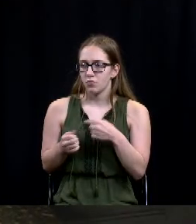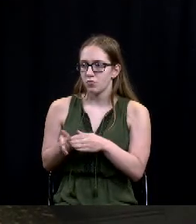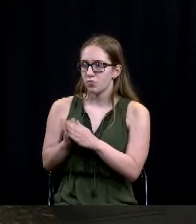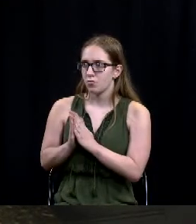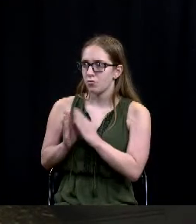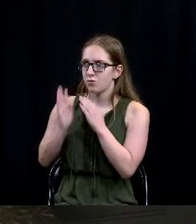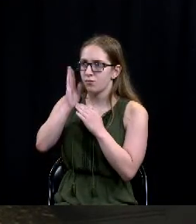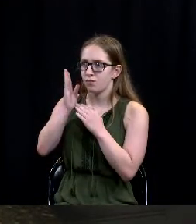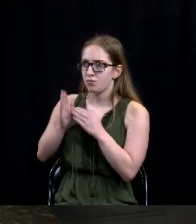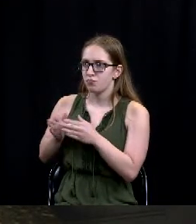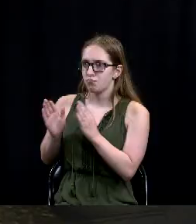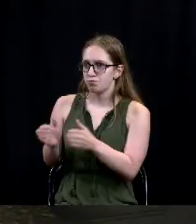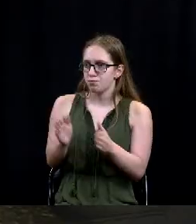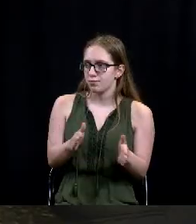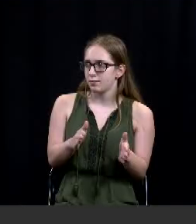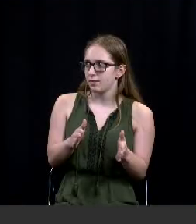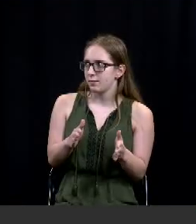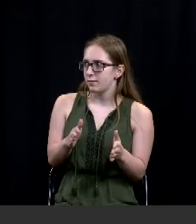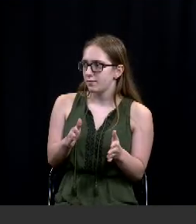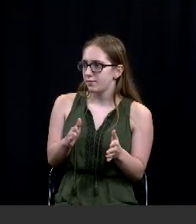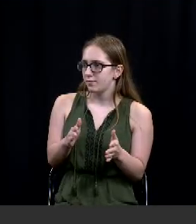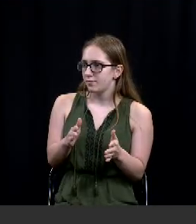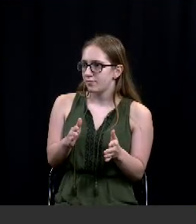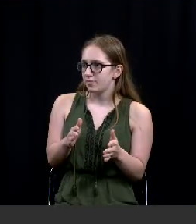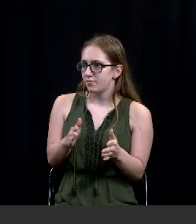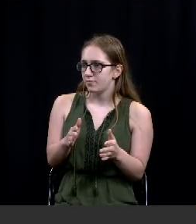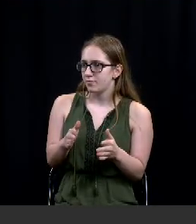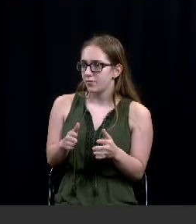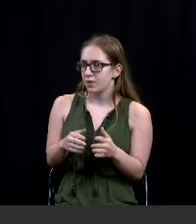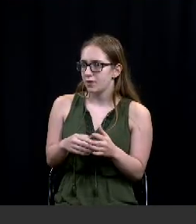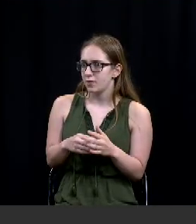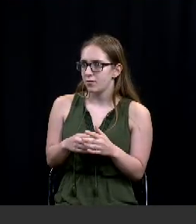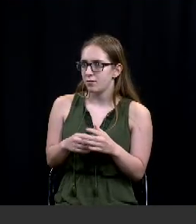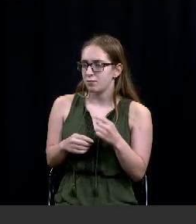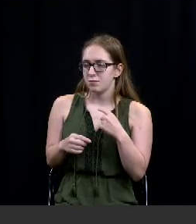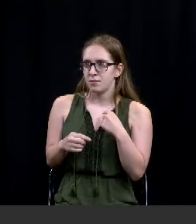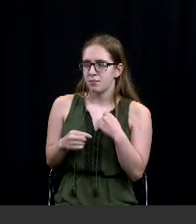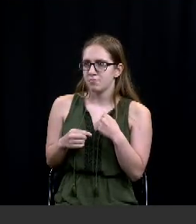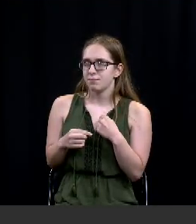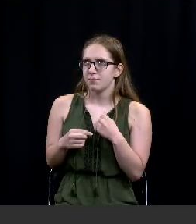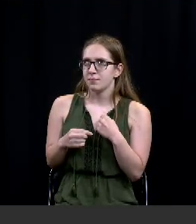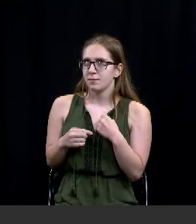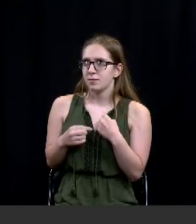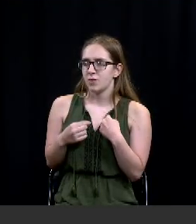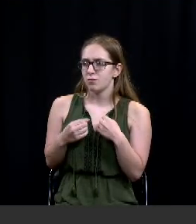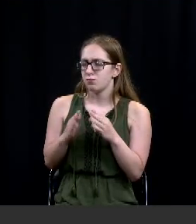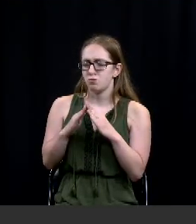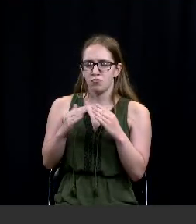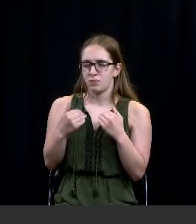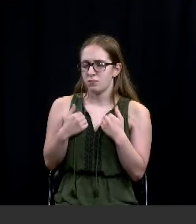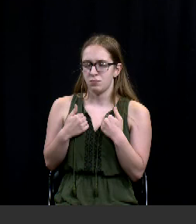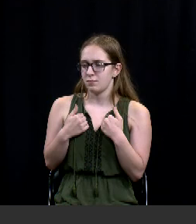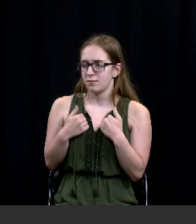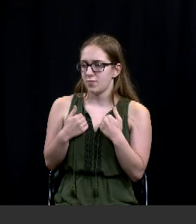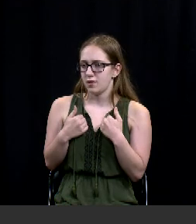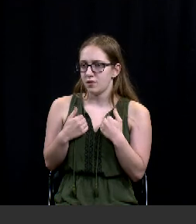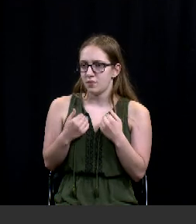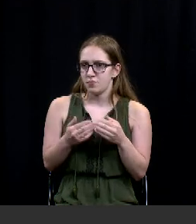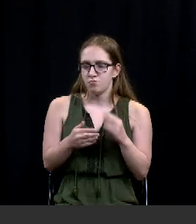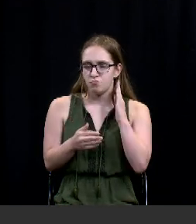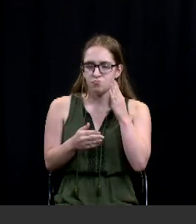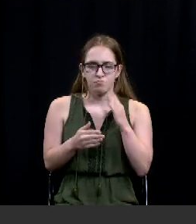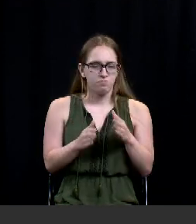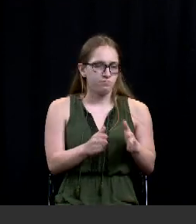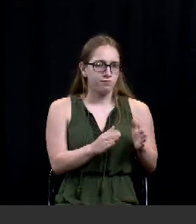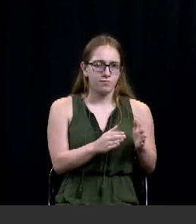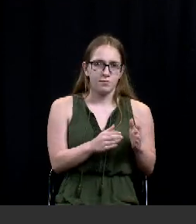items mayor i don't have a uh a request for a feature agenda item